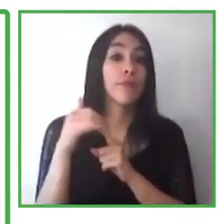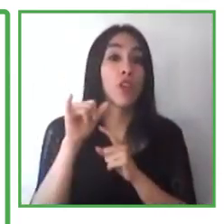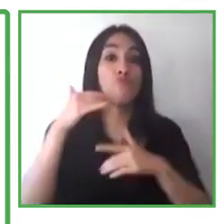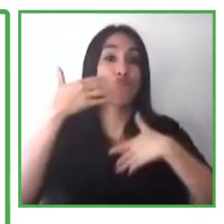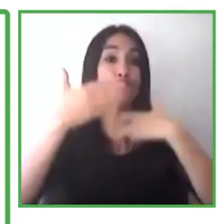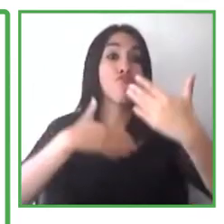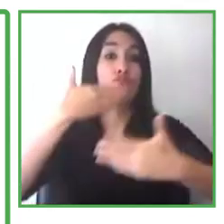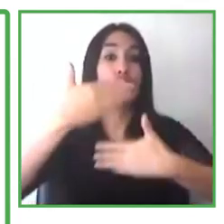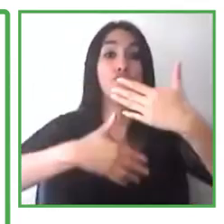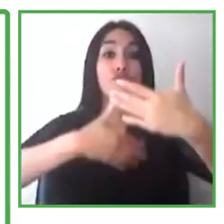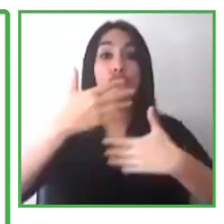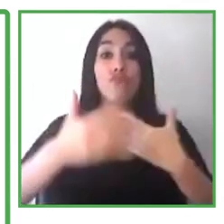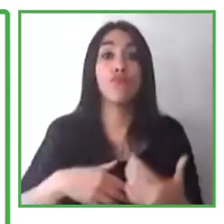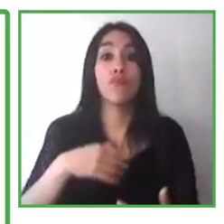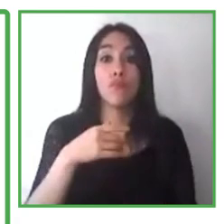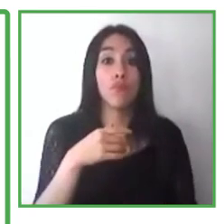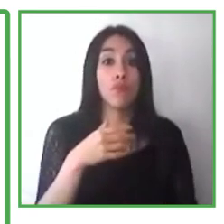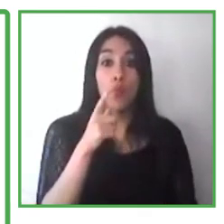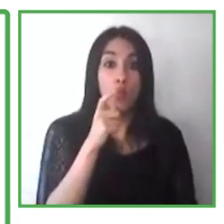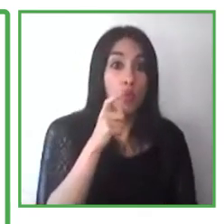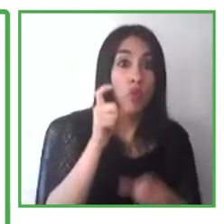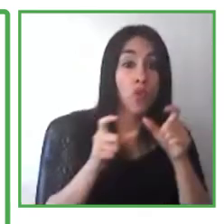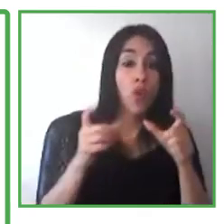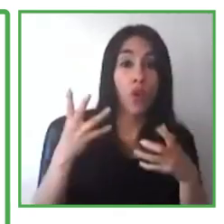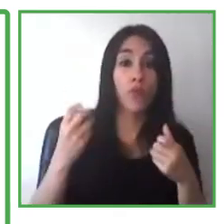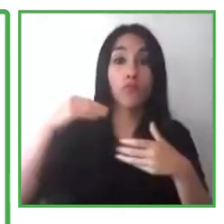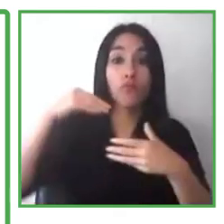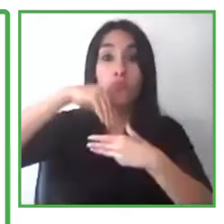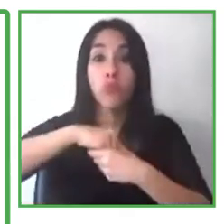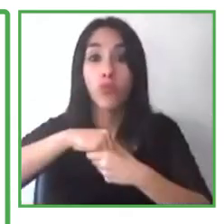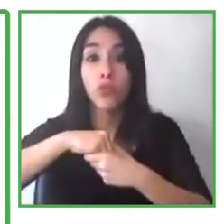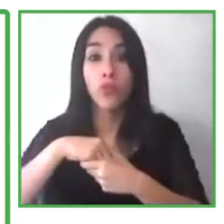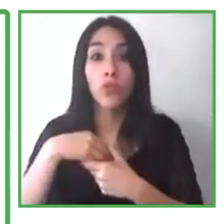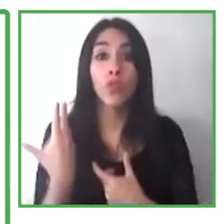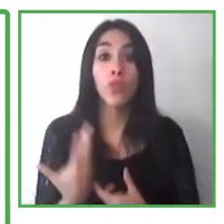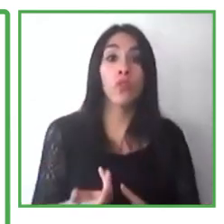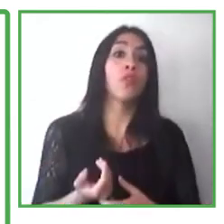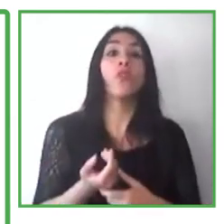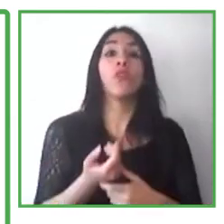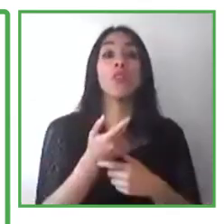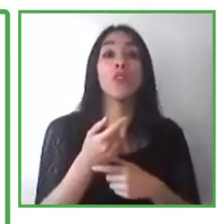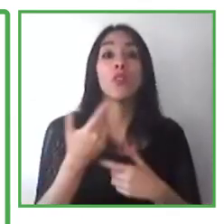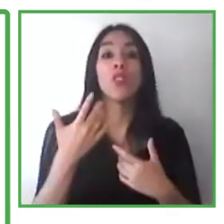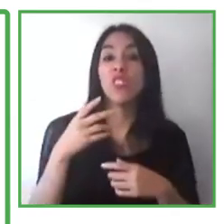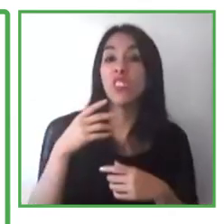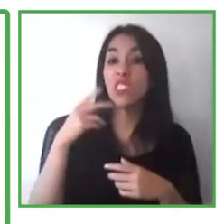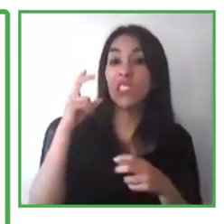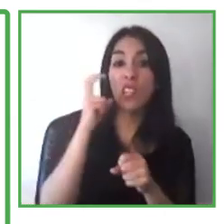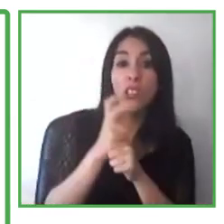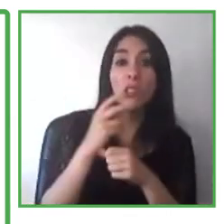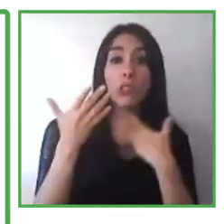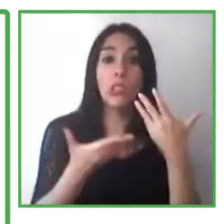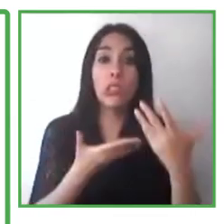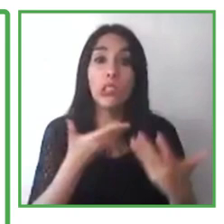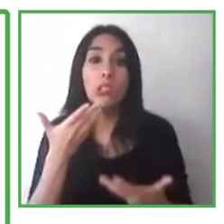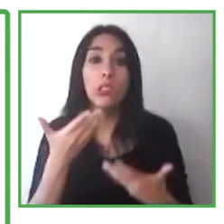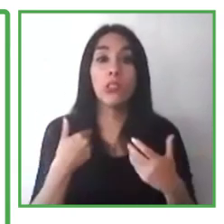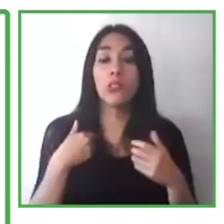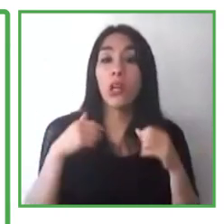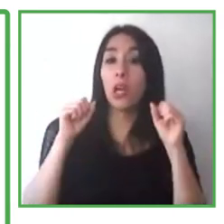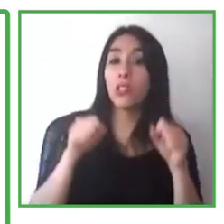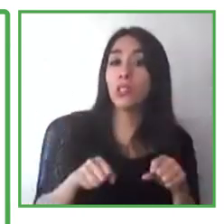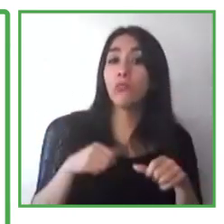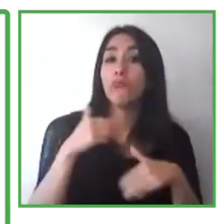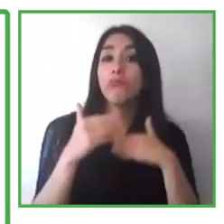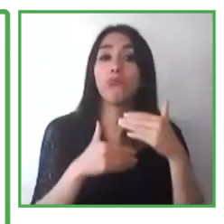process to put in place, you will succeed. You will make it happen. It may take time, but you will make it happen. And